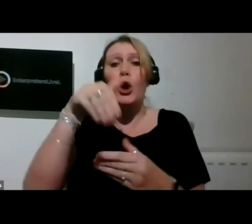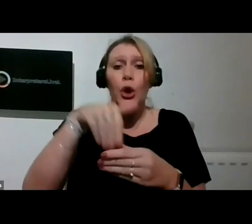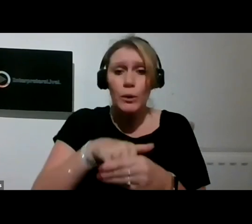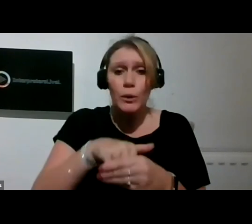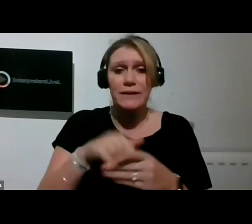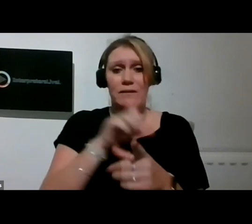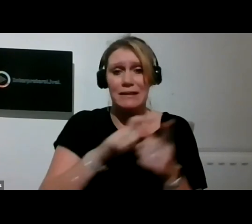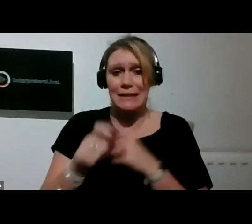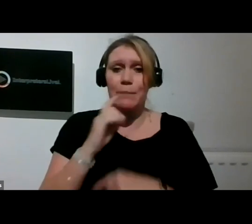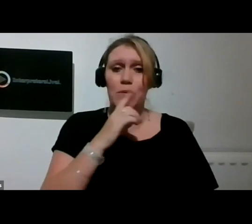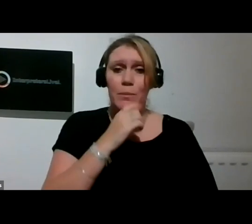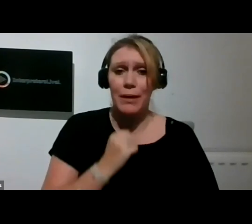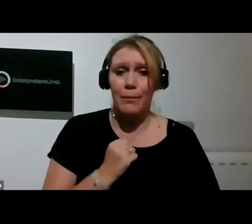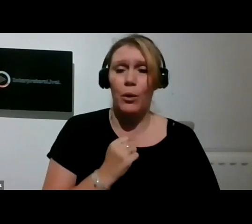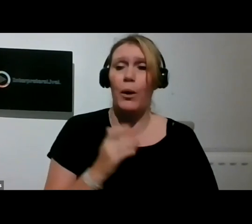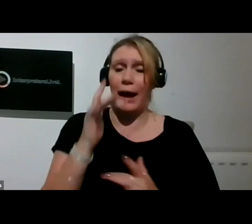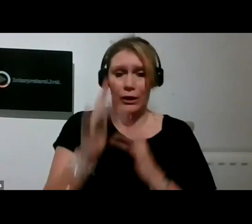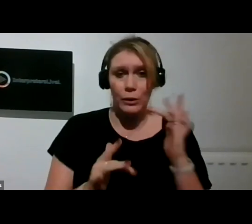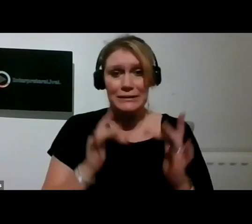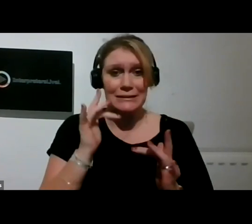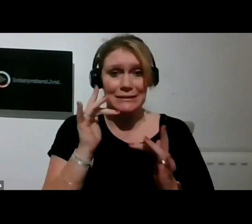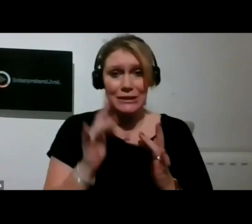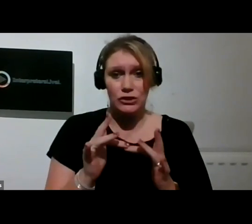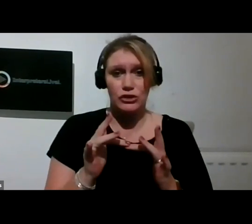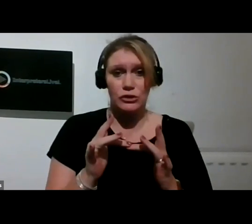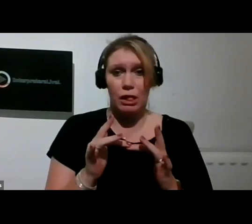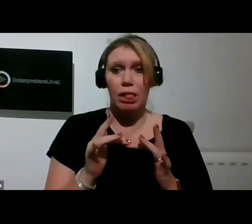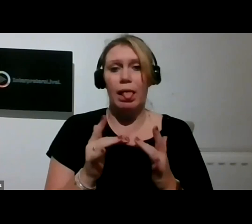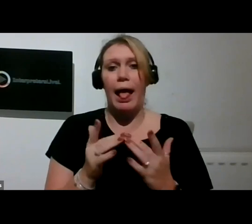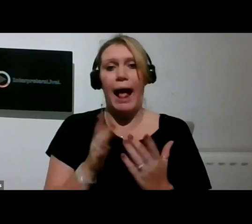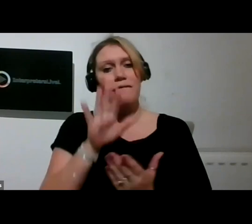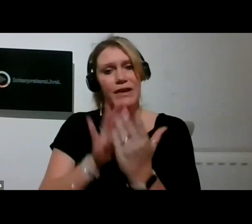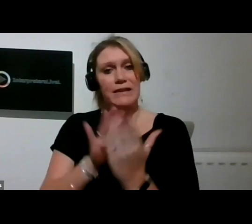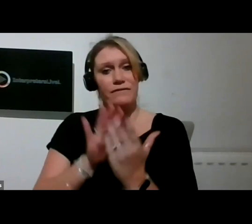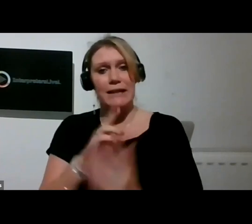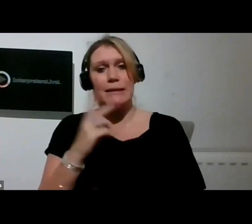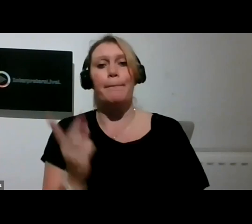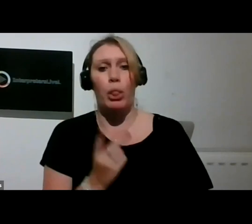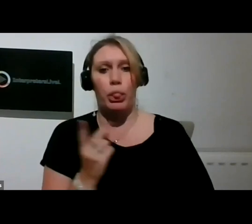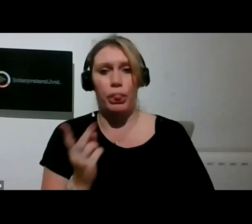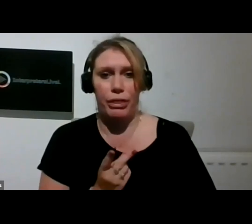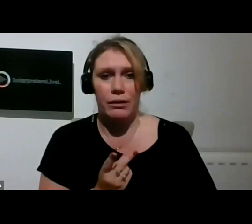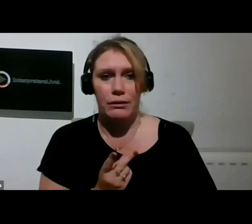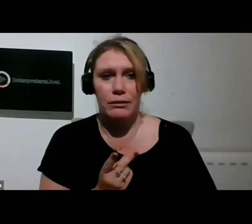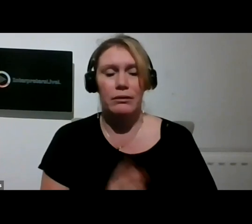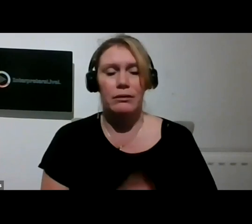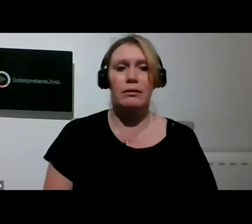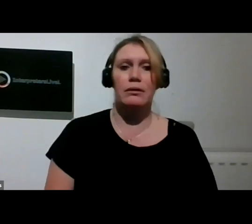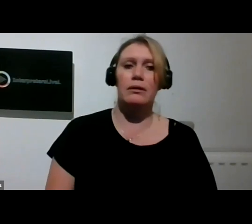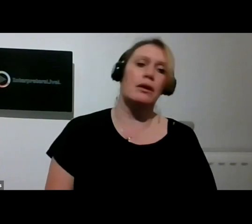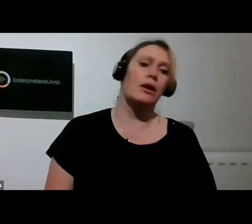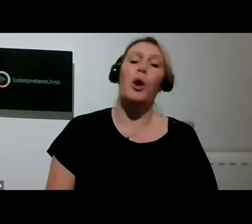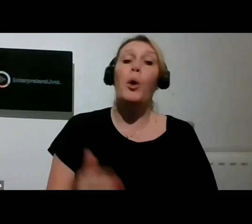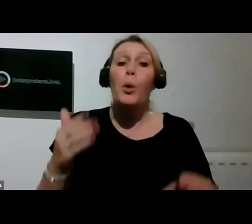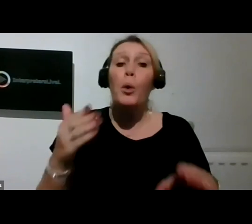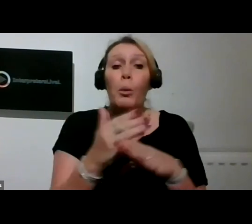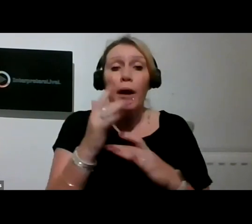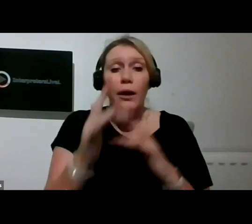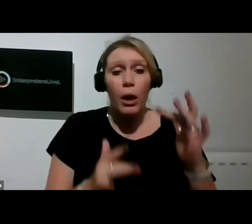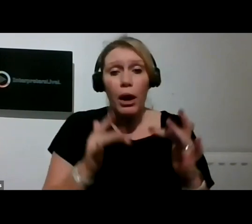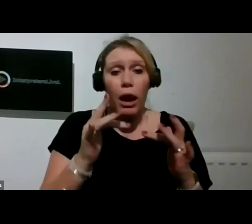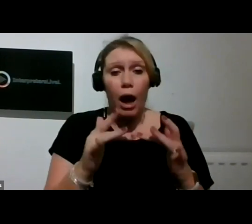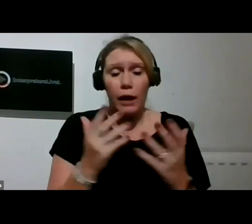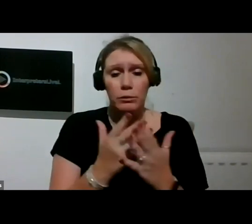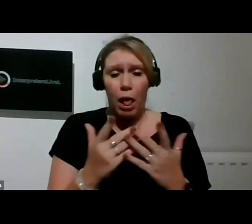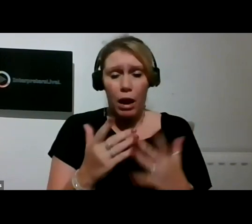person and via digital services. Working online has brought us many benefits benefits along with the inevitable